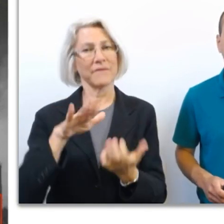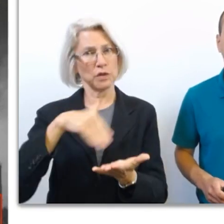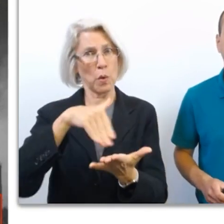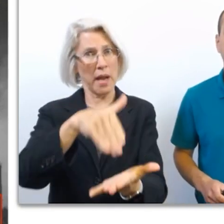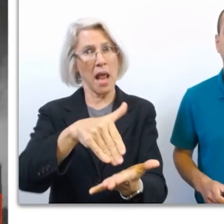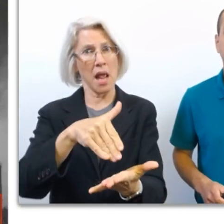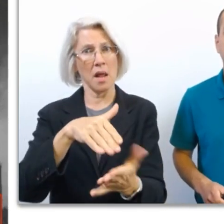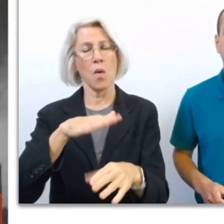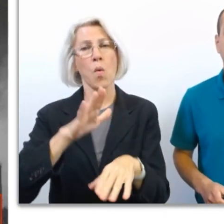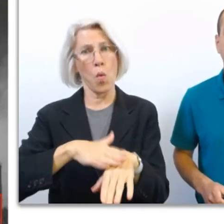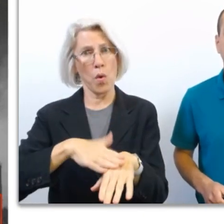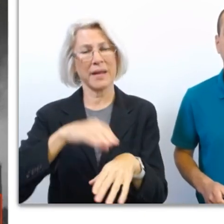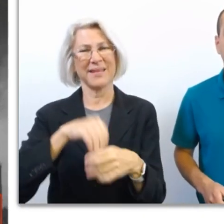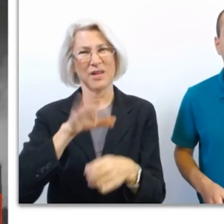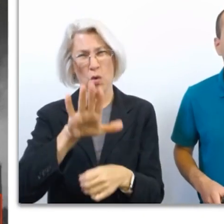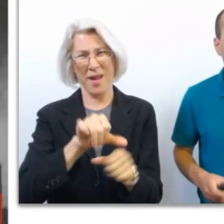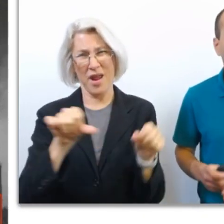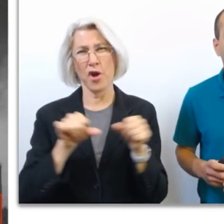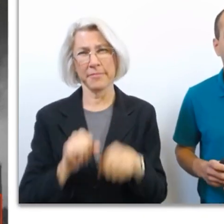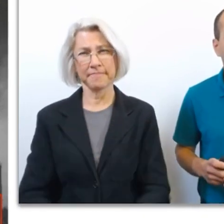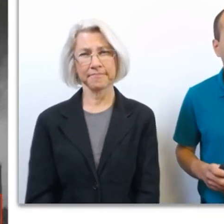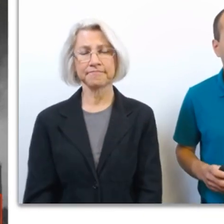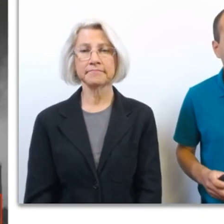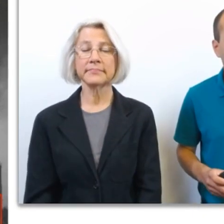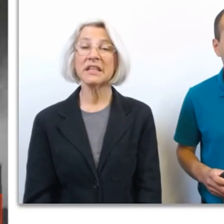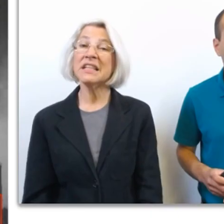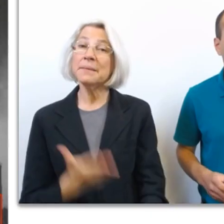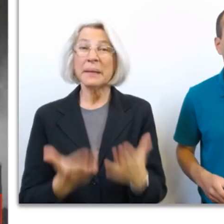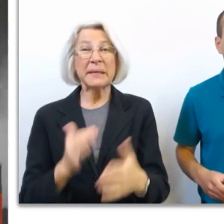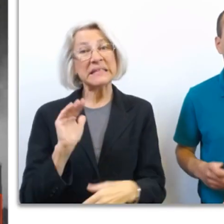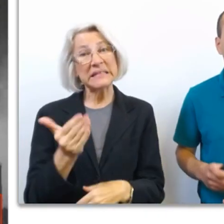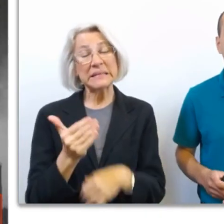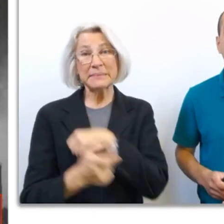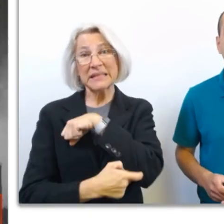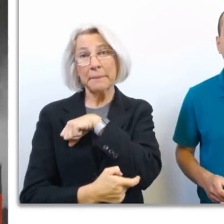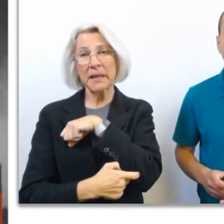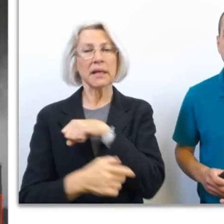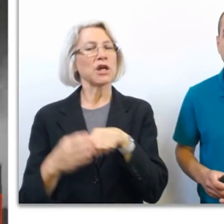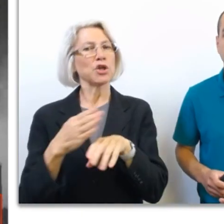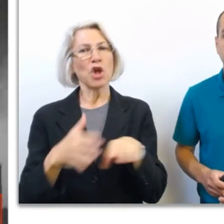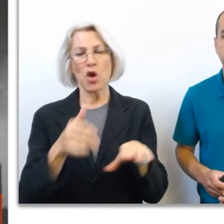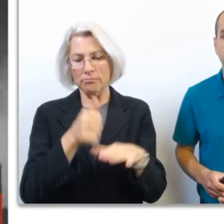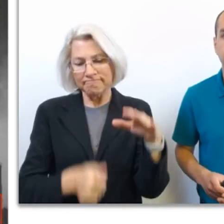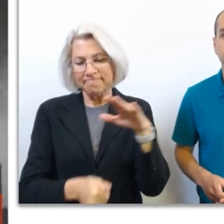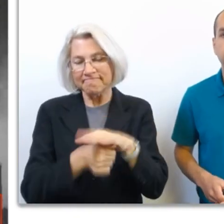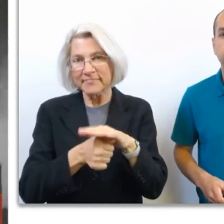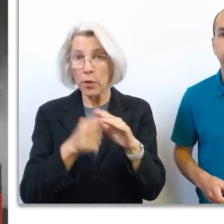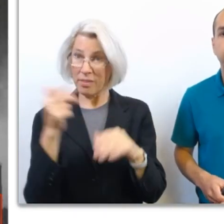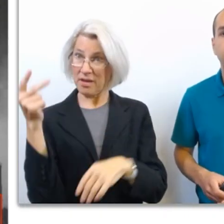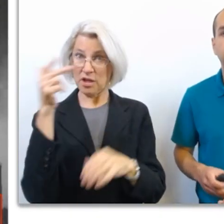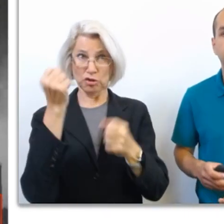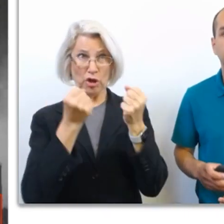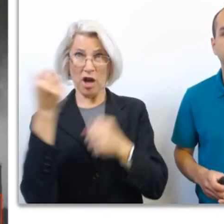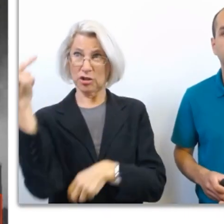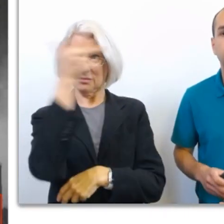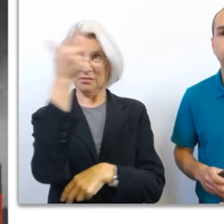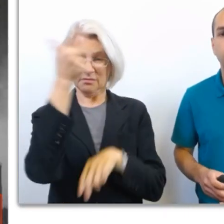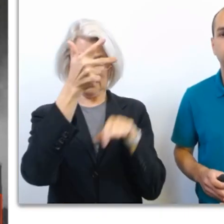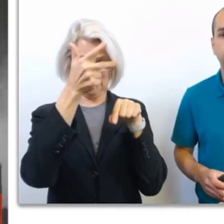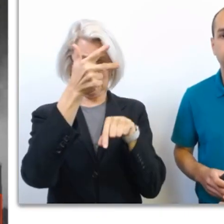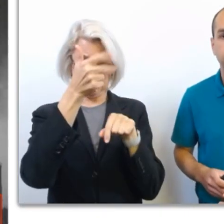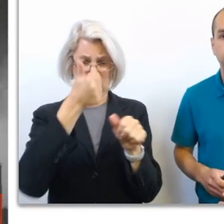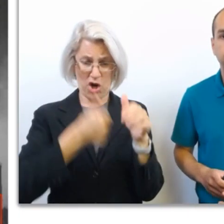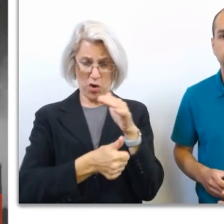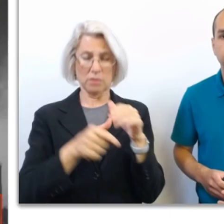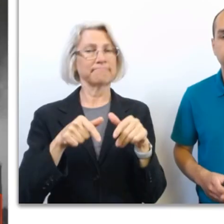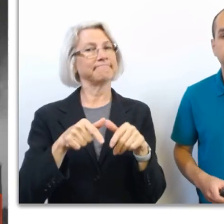for your area. And while it may look tempting, do not shelter under an overpass. It offers little to no